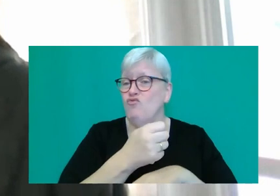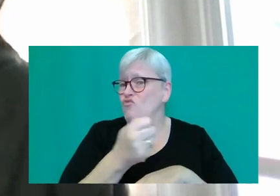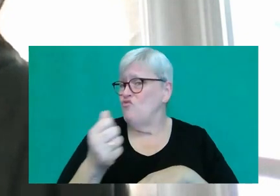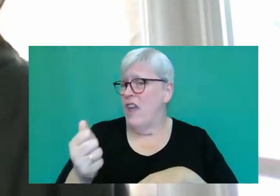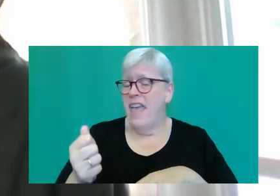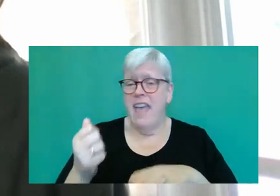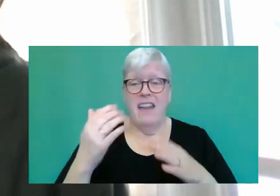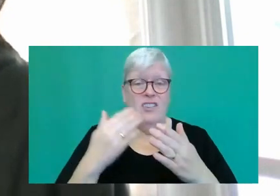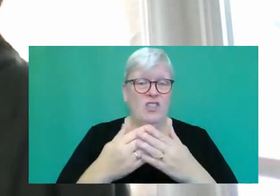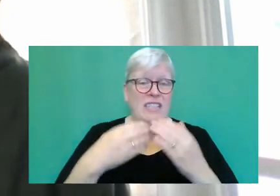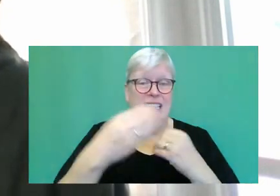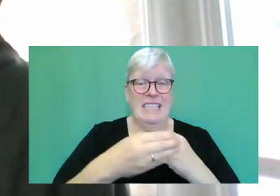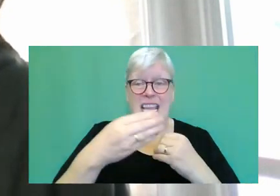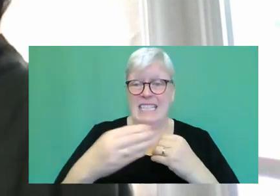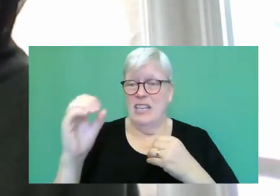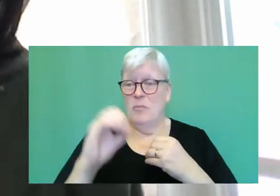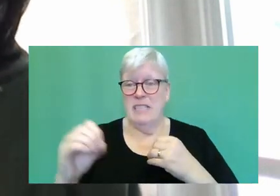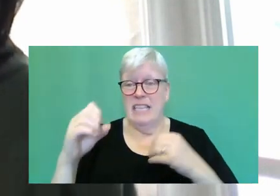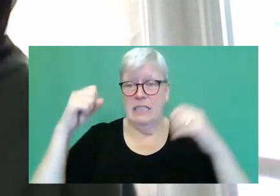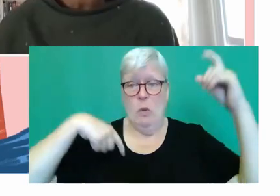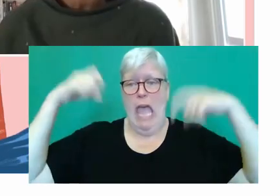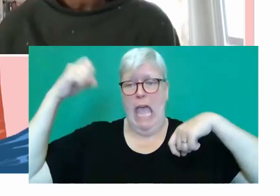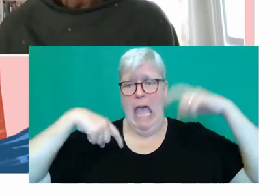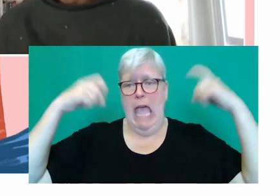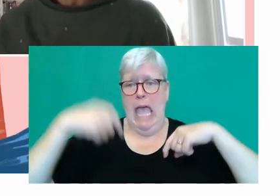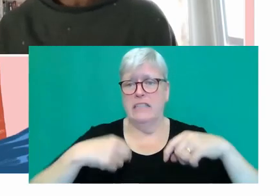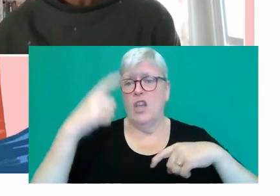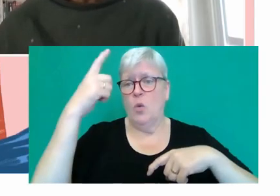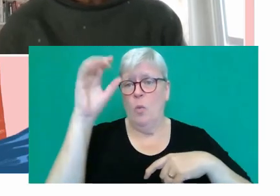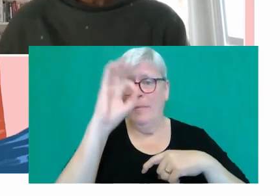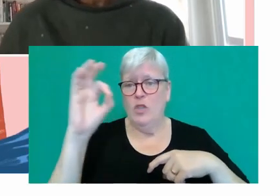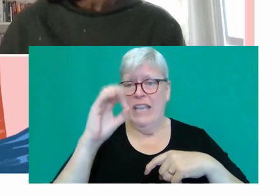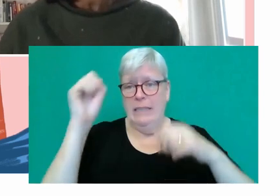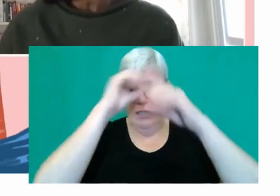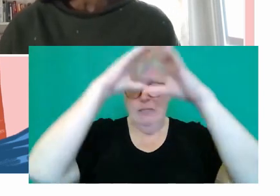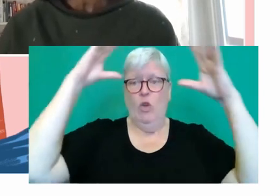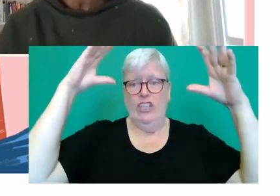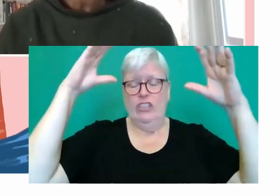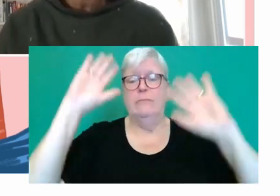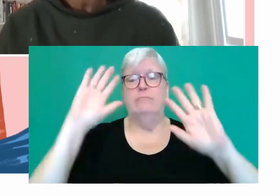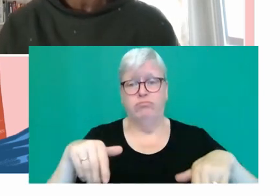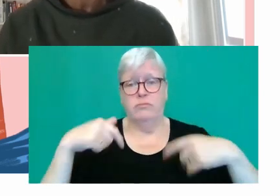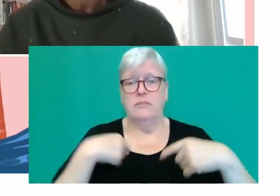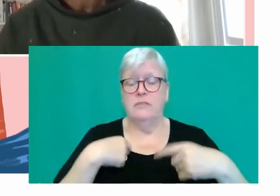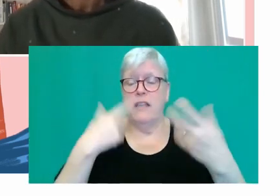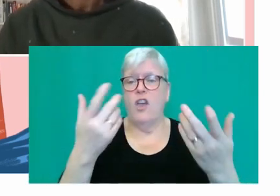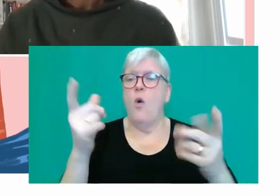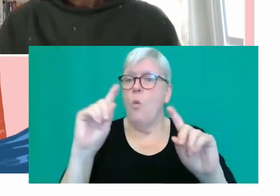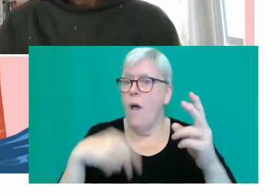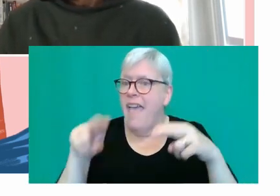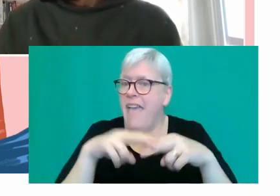99% perspiration and 1% inspiration. But this was amongst the 1%. I thought, what if I put them together?